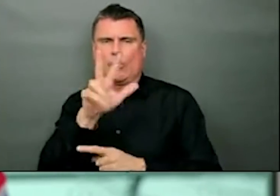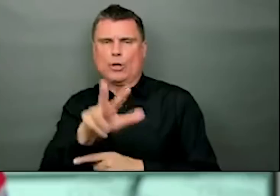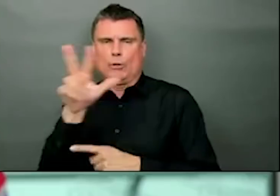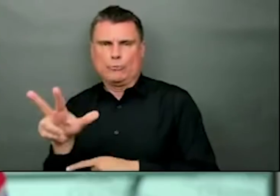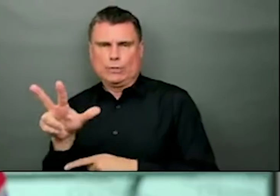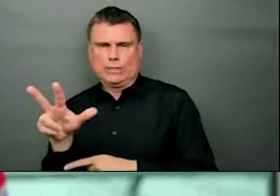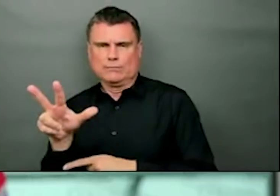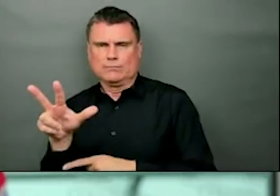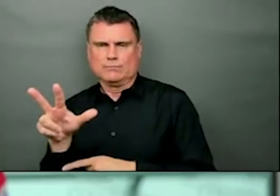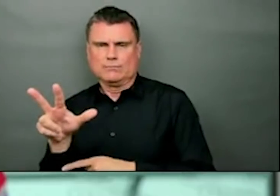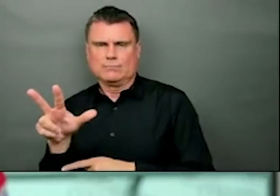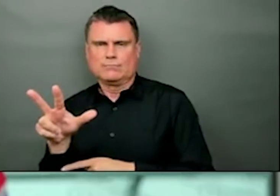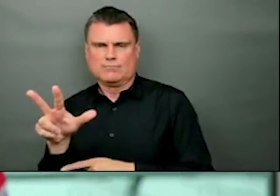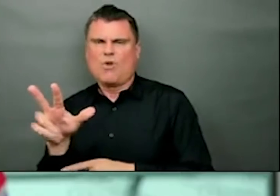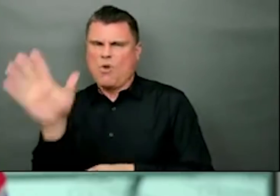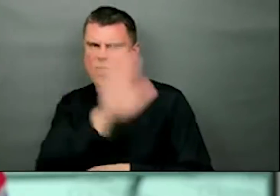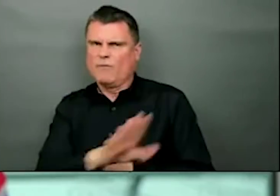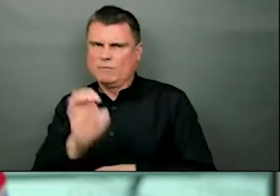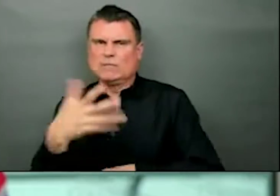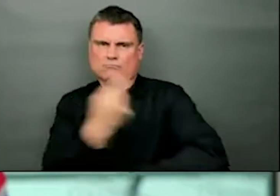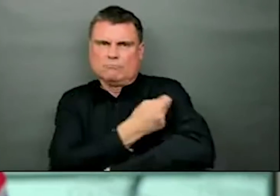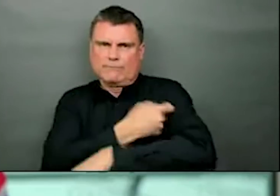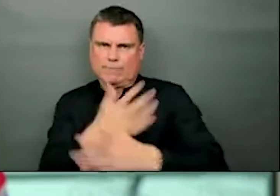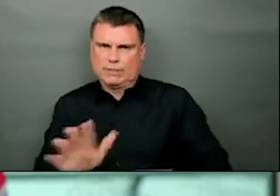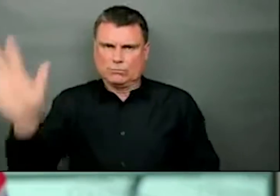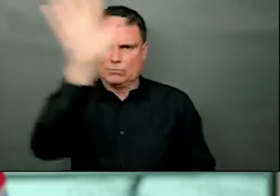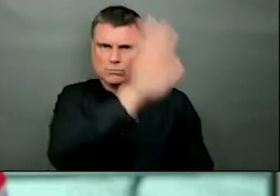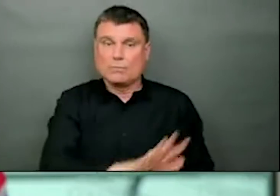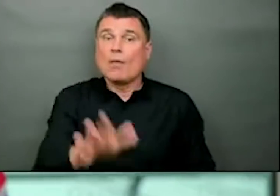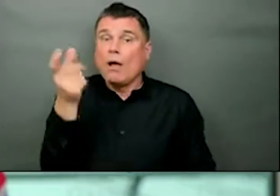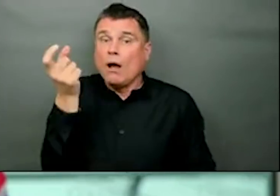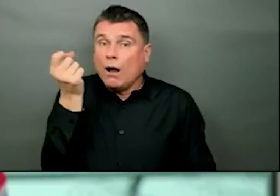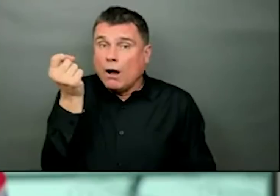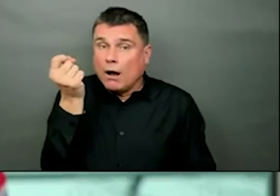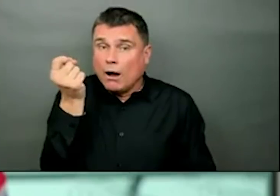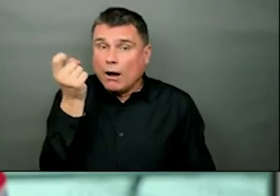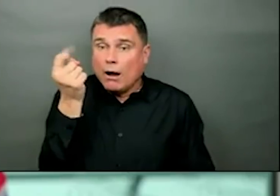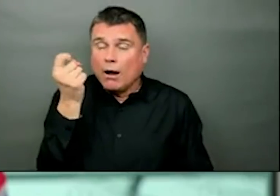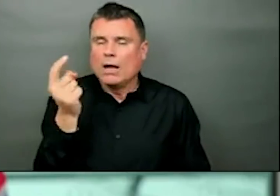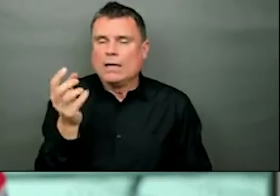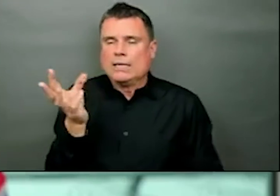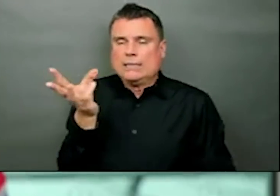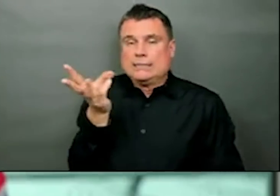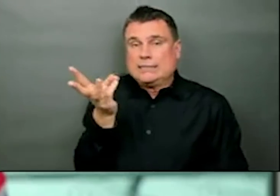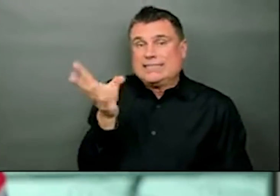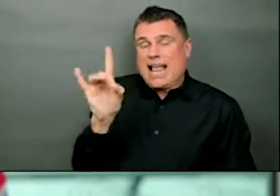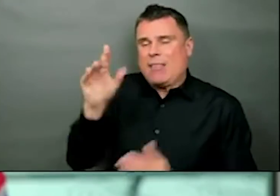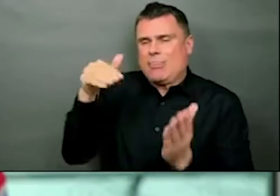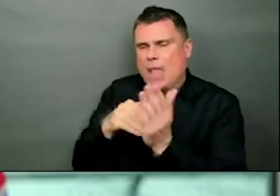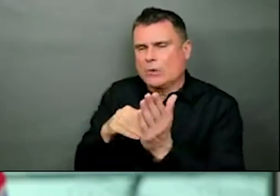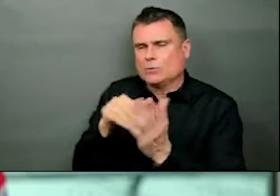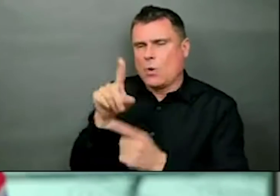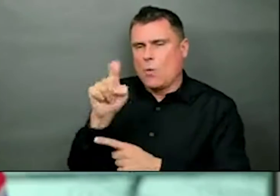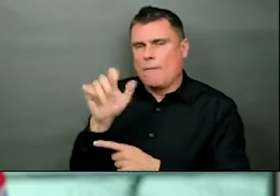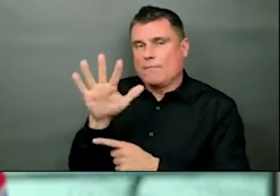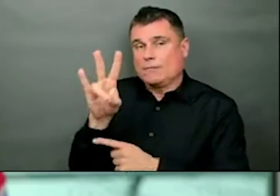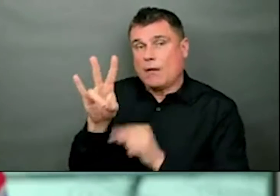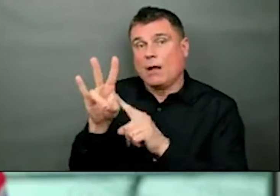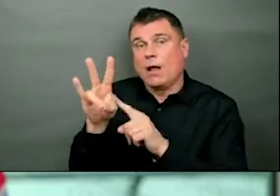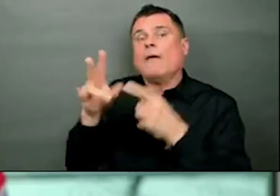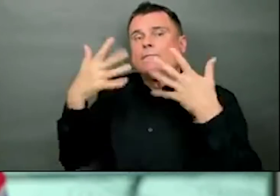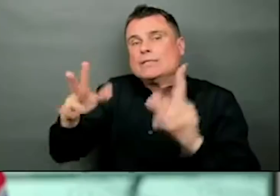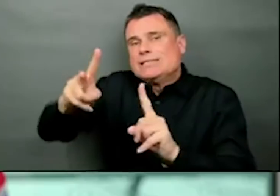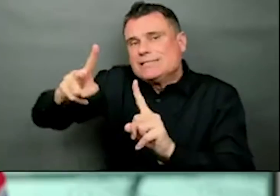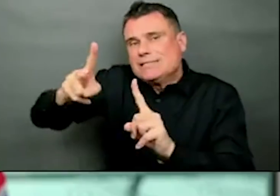Columbia. Of those 68,157 doses were to people who received their second